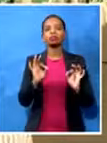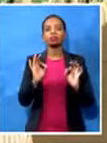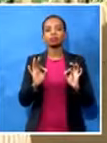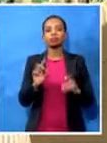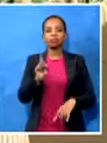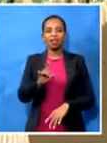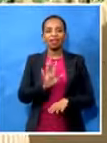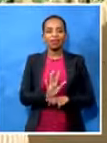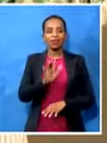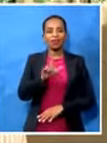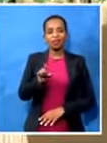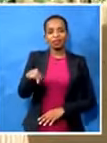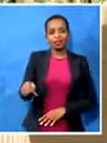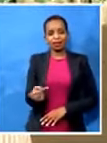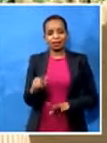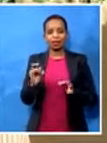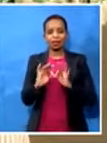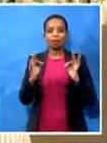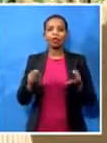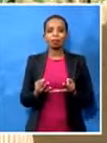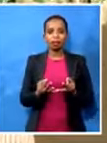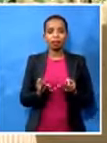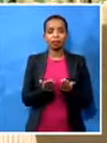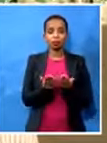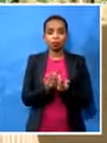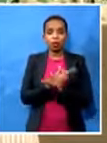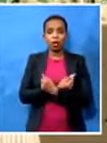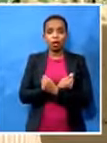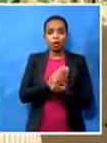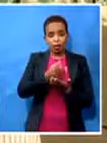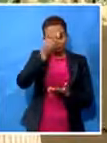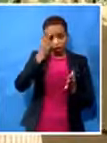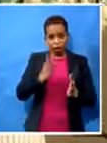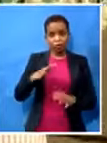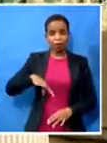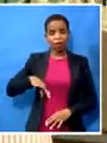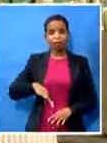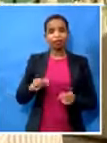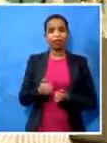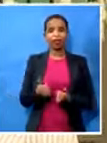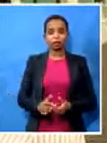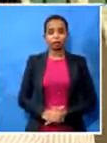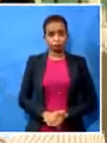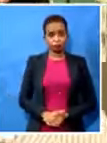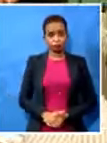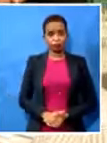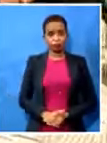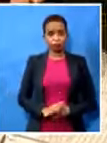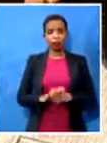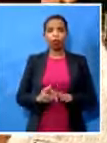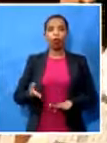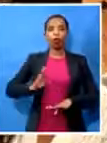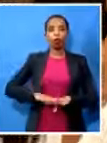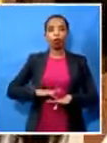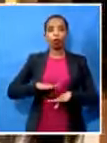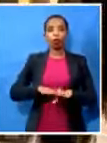school club learners who's benefited from this program. On top of that, we have been able to raise funds to the amount